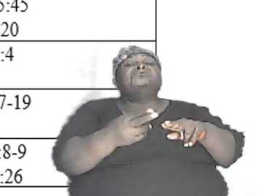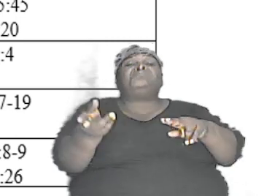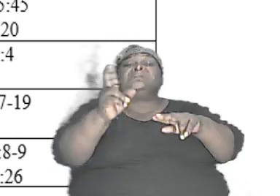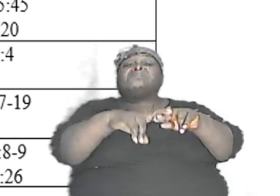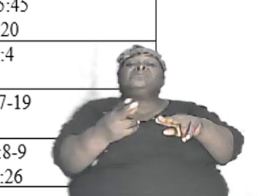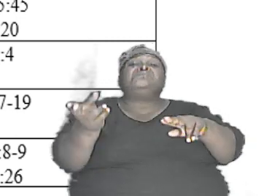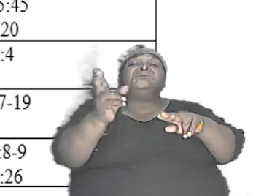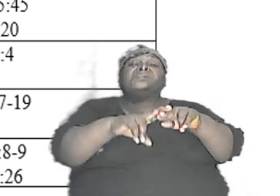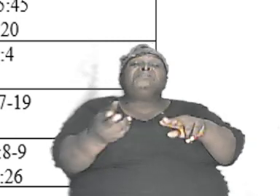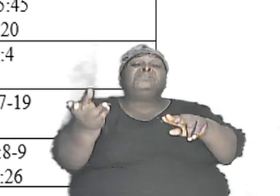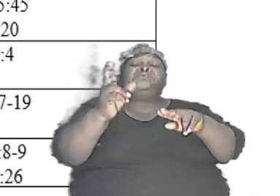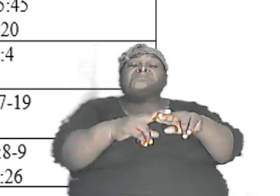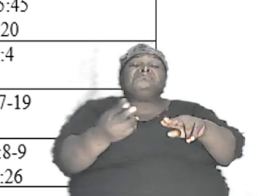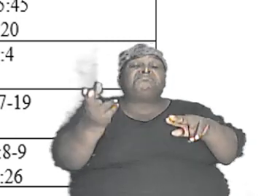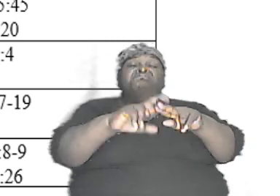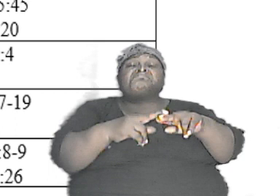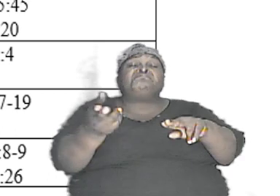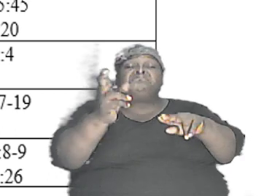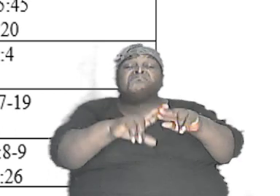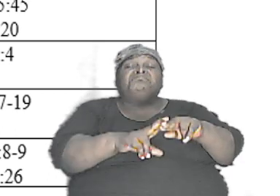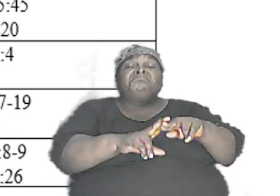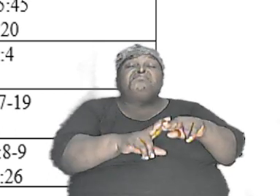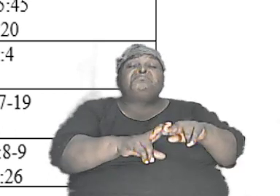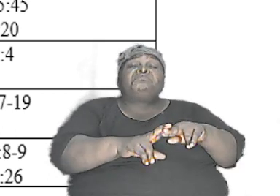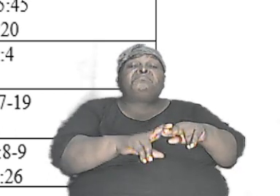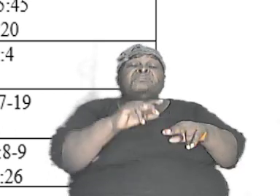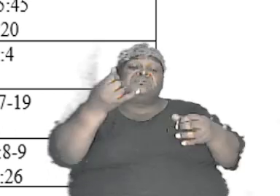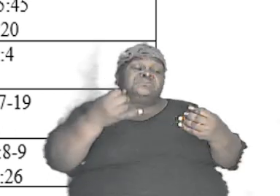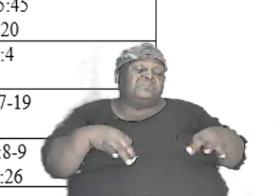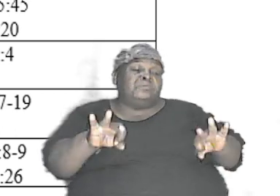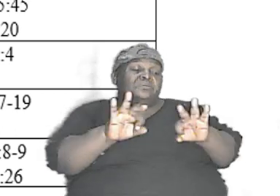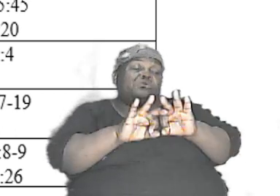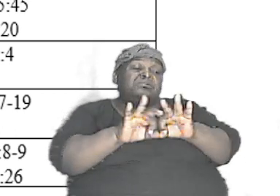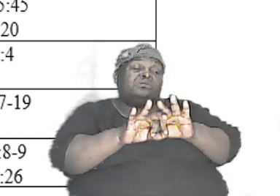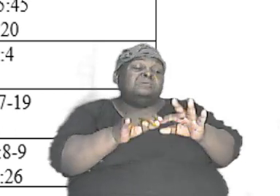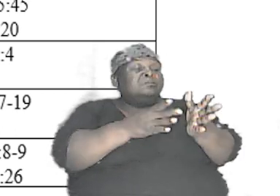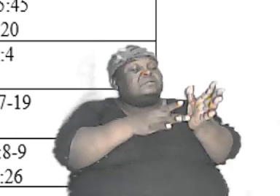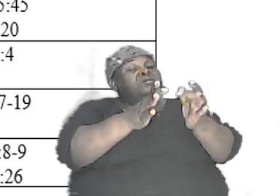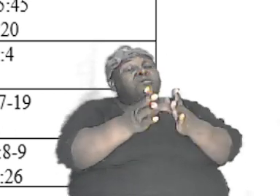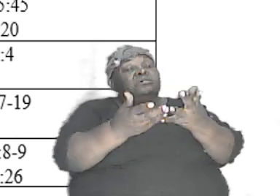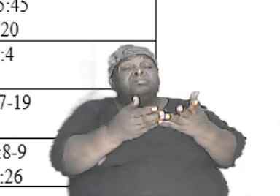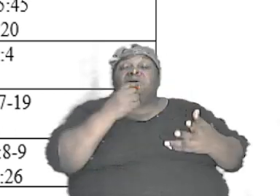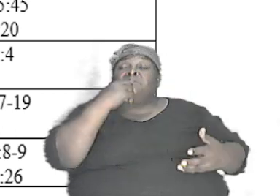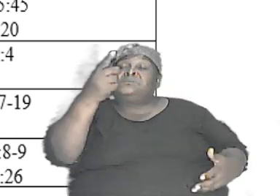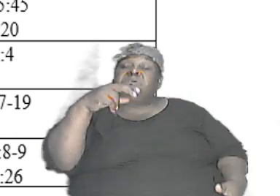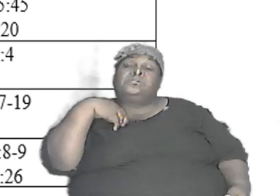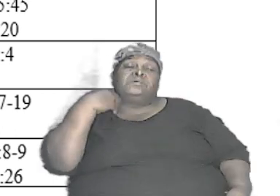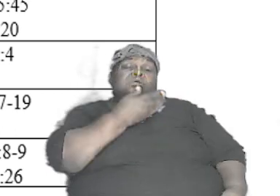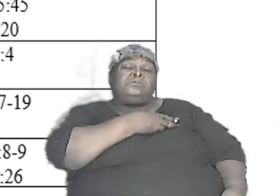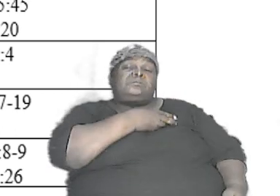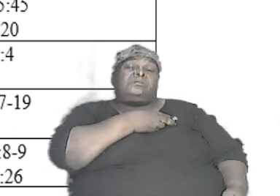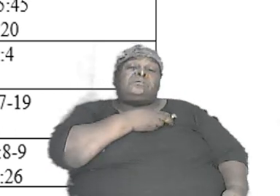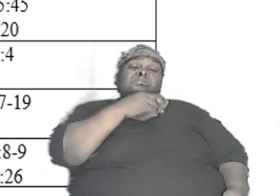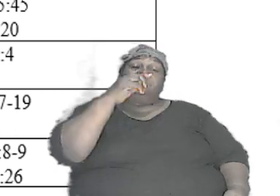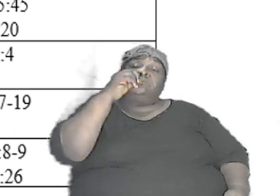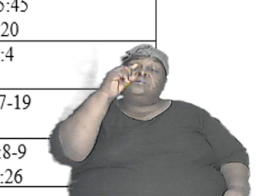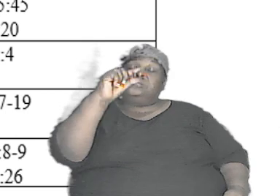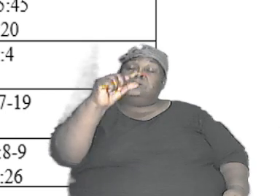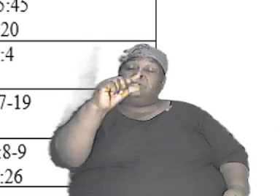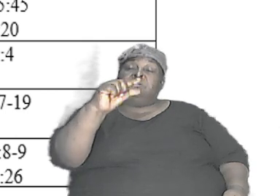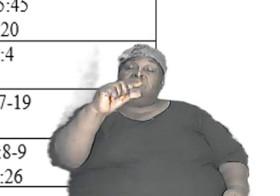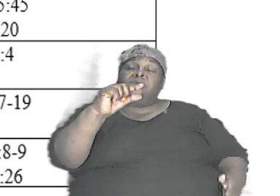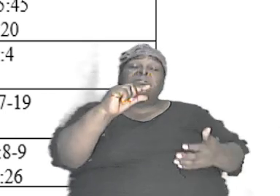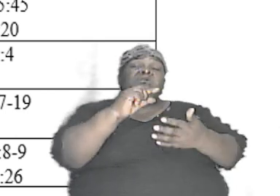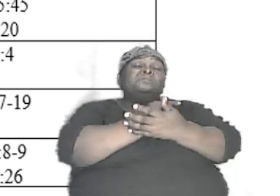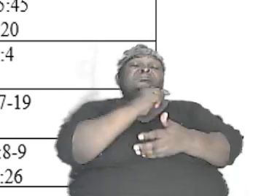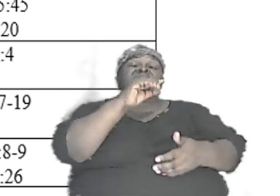multiply and multiply and it is important so the Bible told us in Genesis chapter 5 and verse